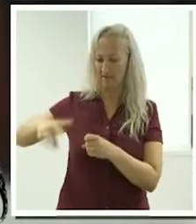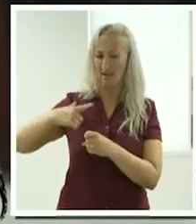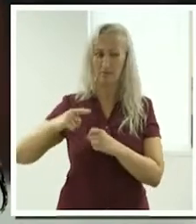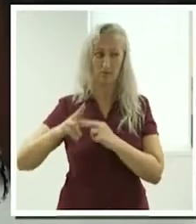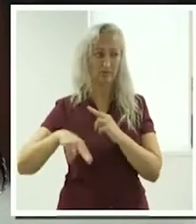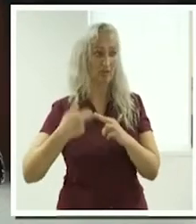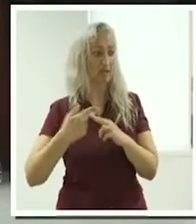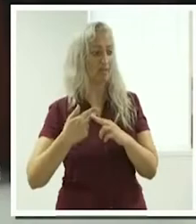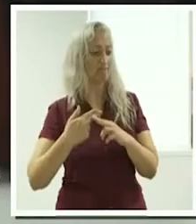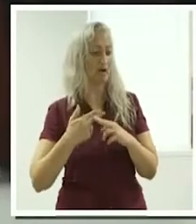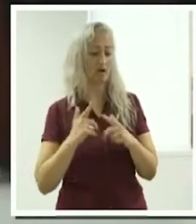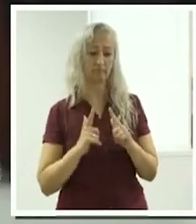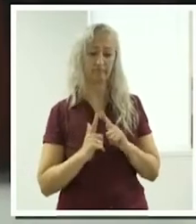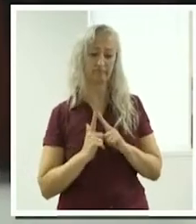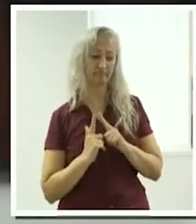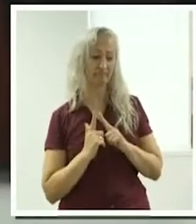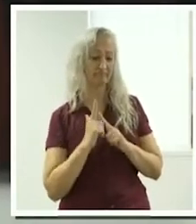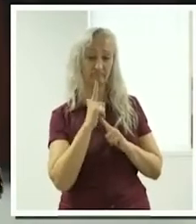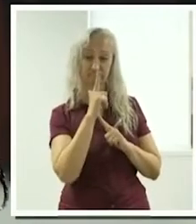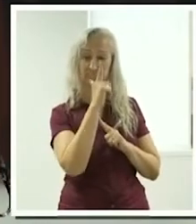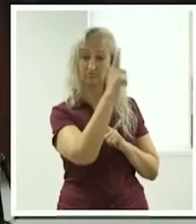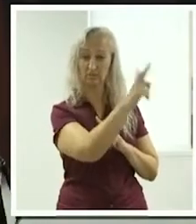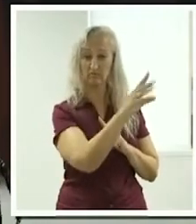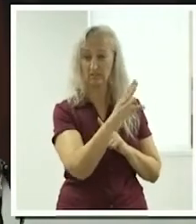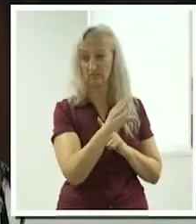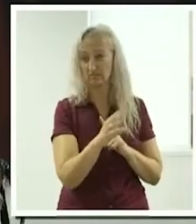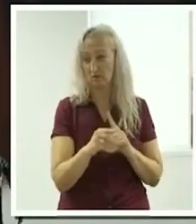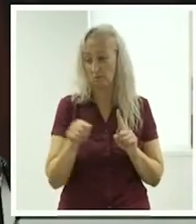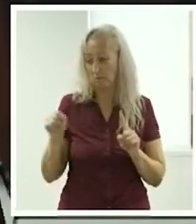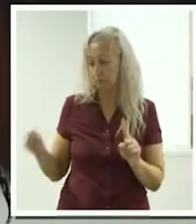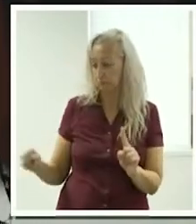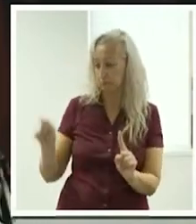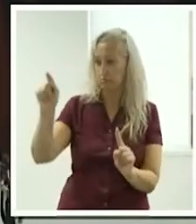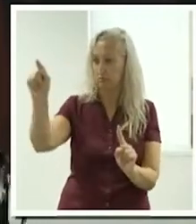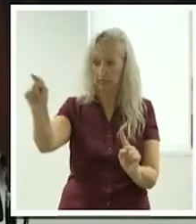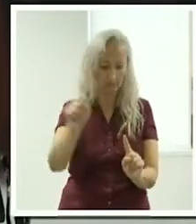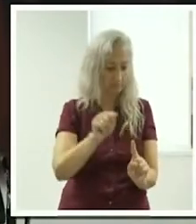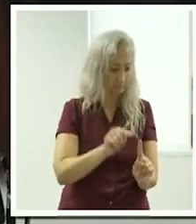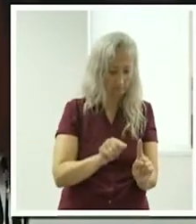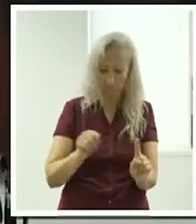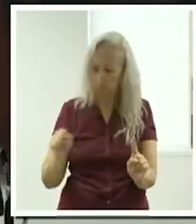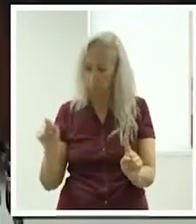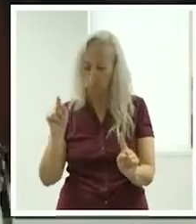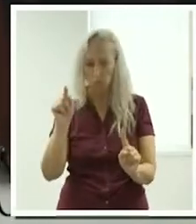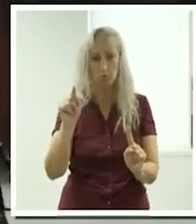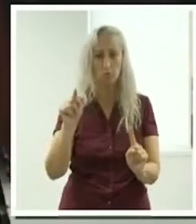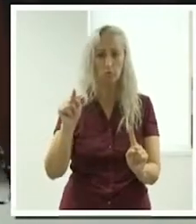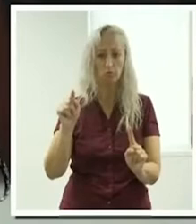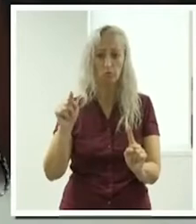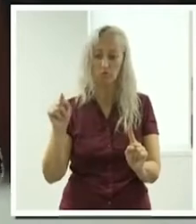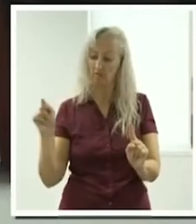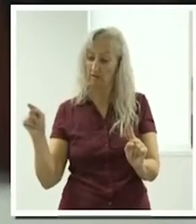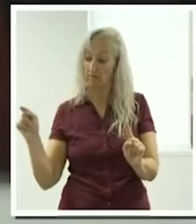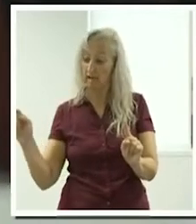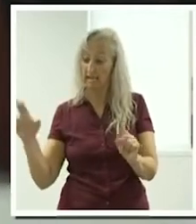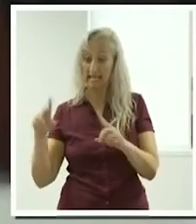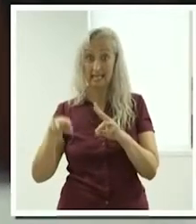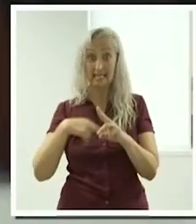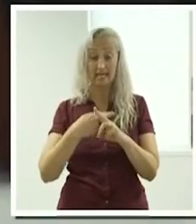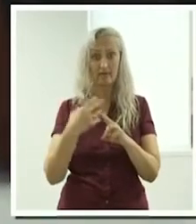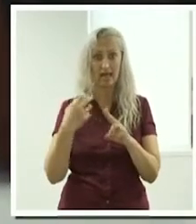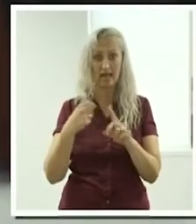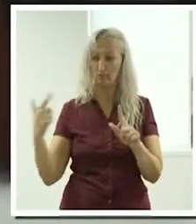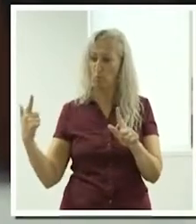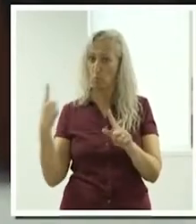from, let's say A, B and C, your three clients, if you're travelling from A to C and there's an hour